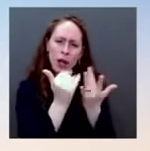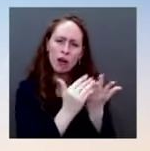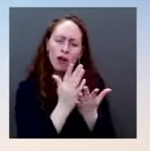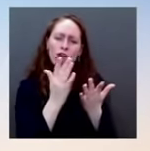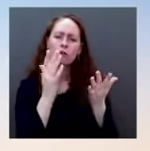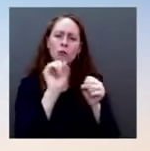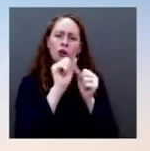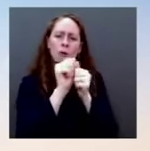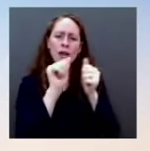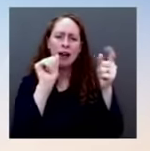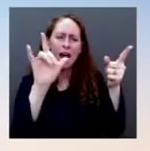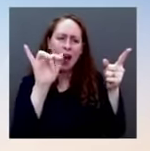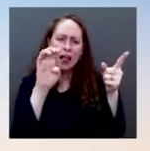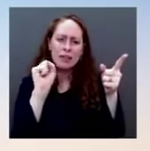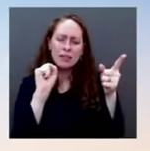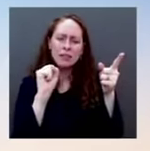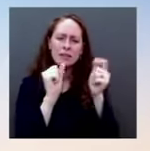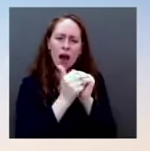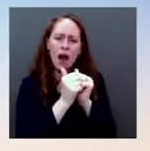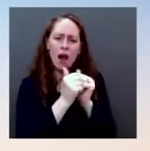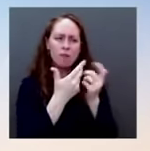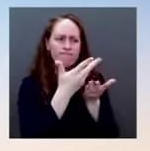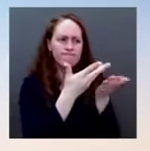doesn't work, we're ready. Yeah. With all of that said, it's the way.